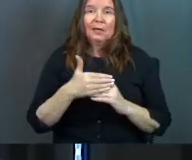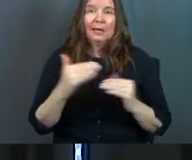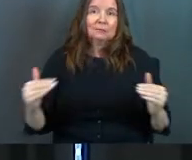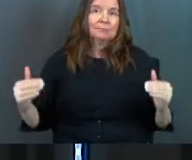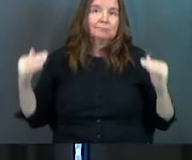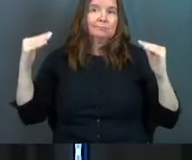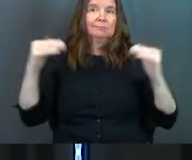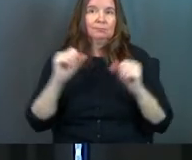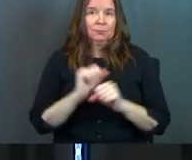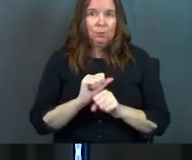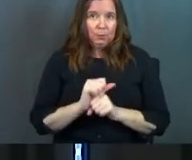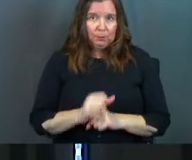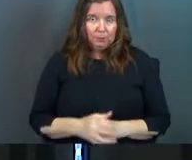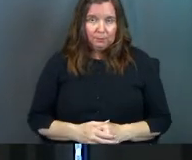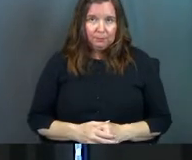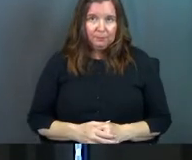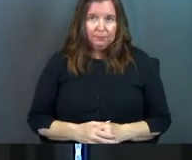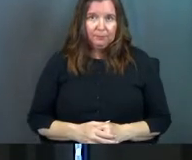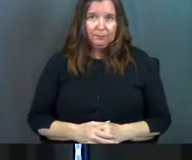promotion.